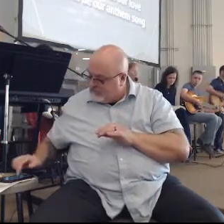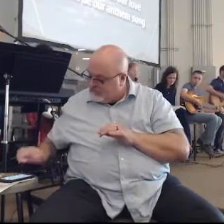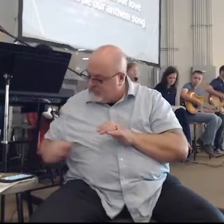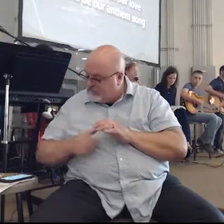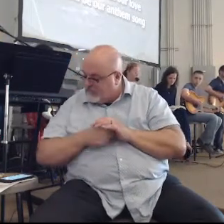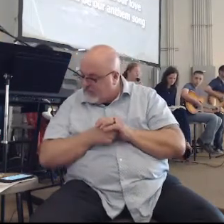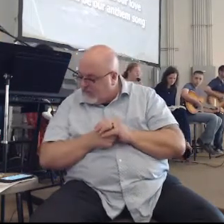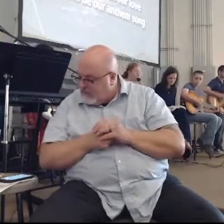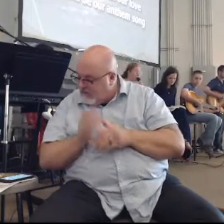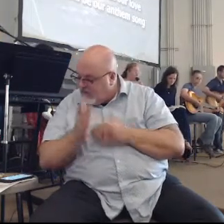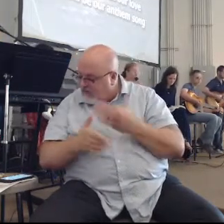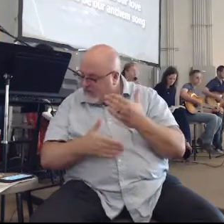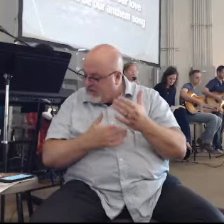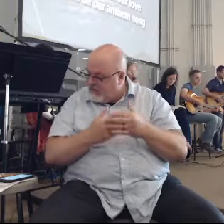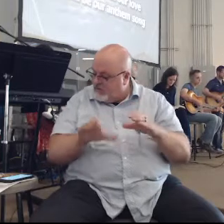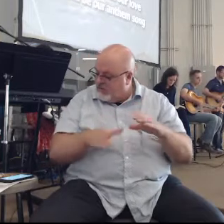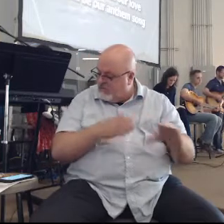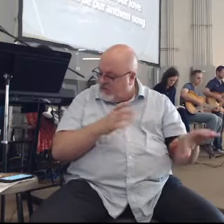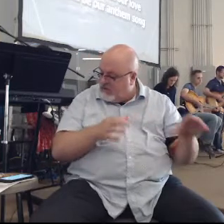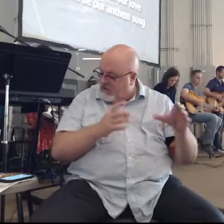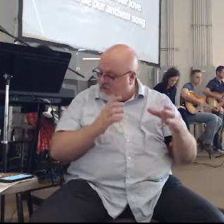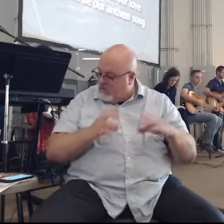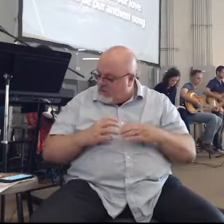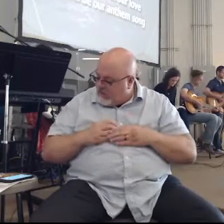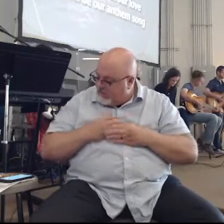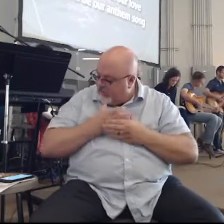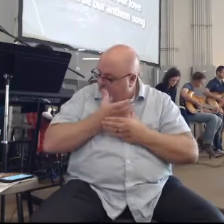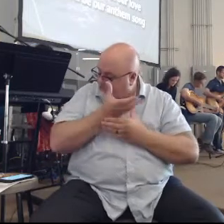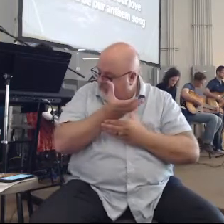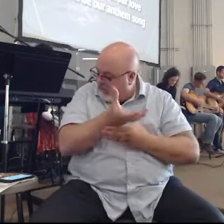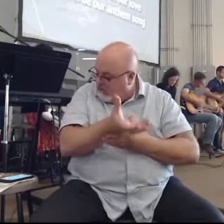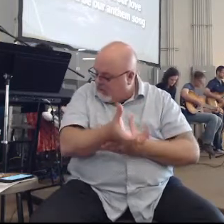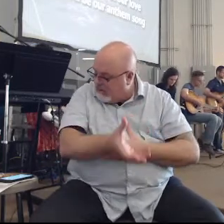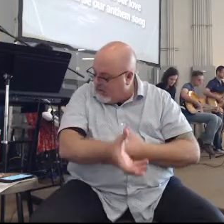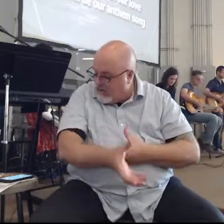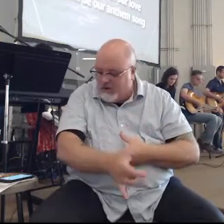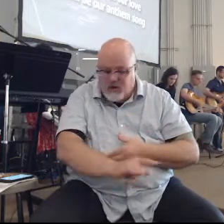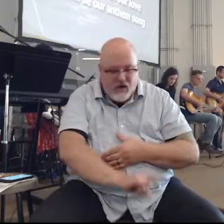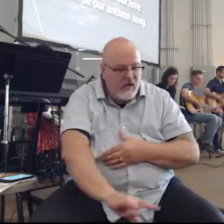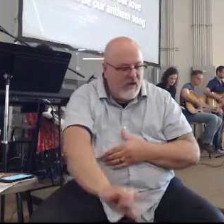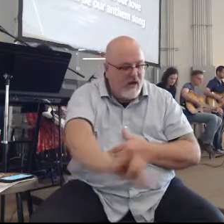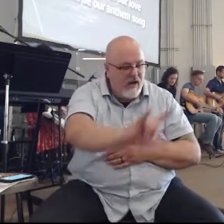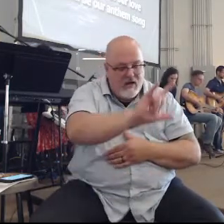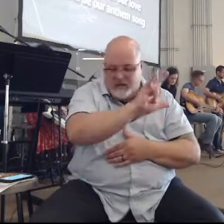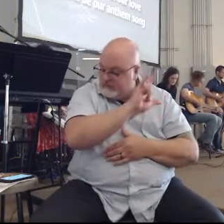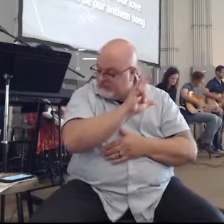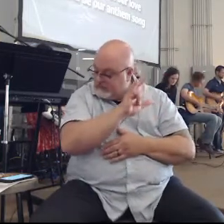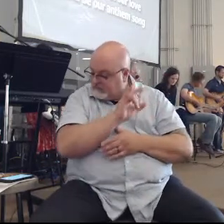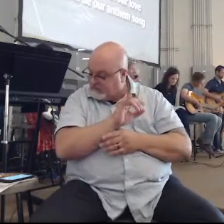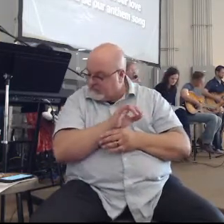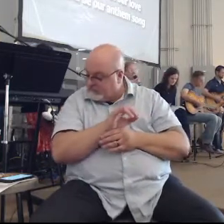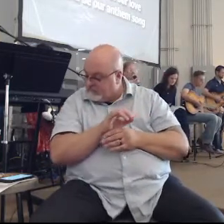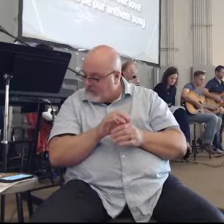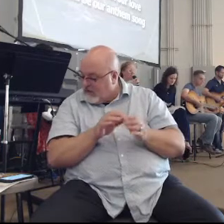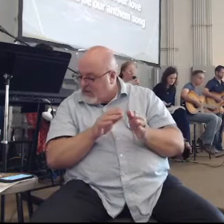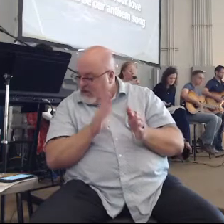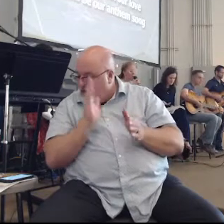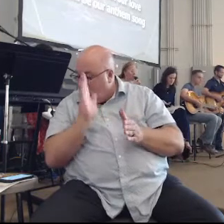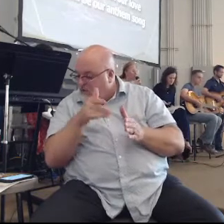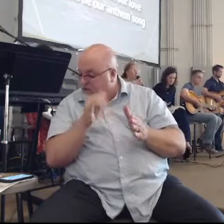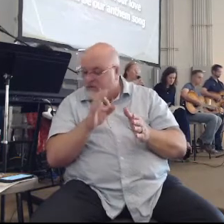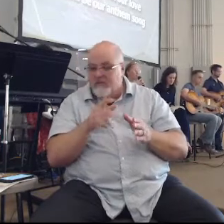For all that you've done, we will pour out our love. This will be